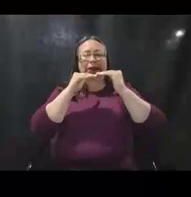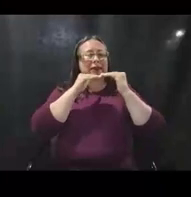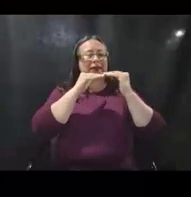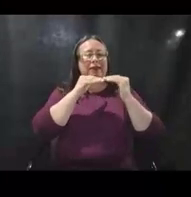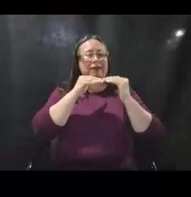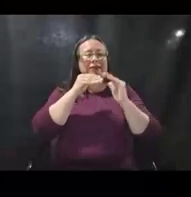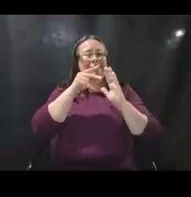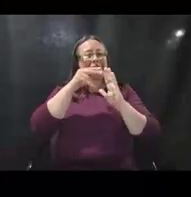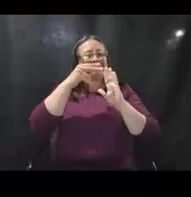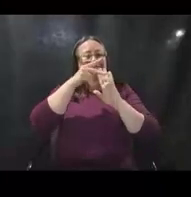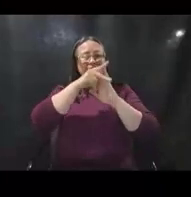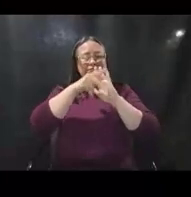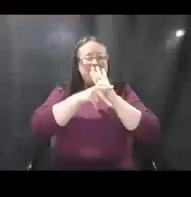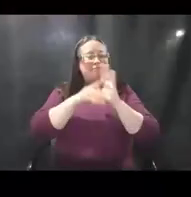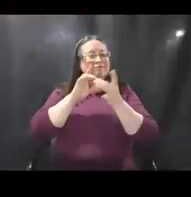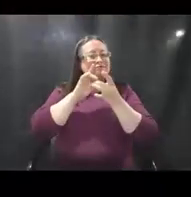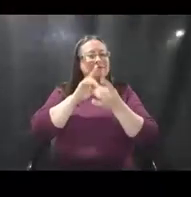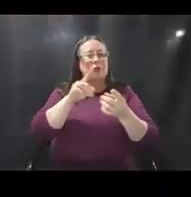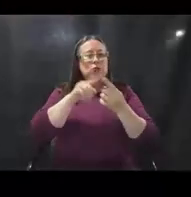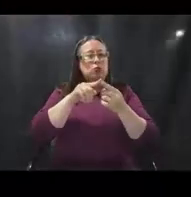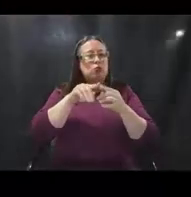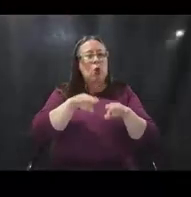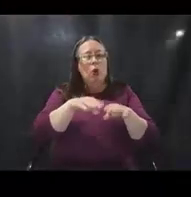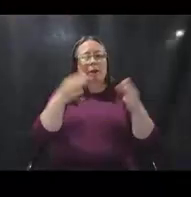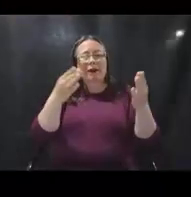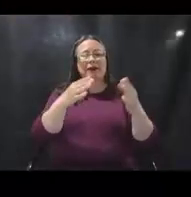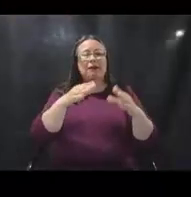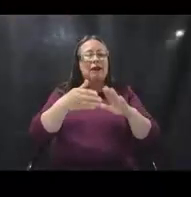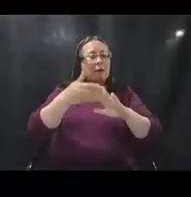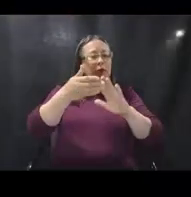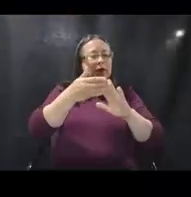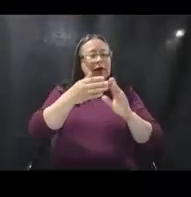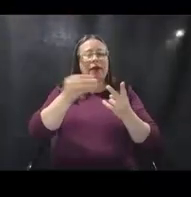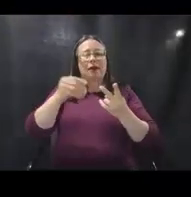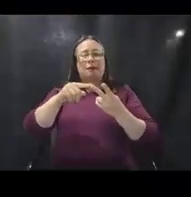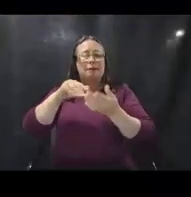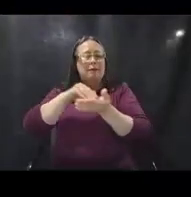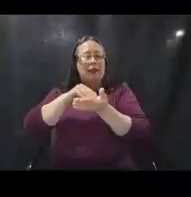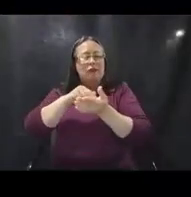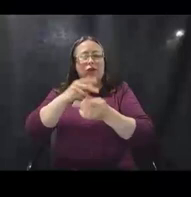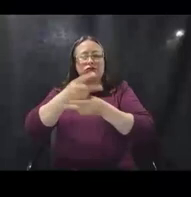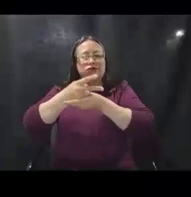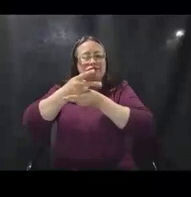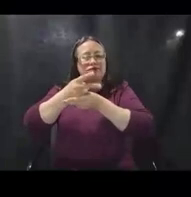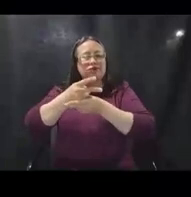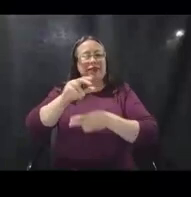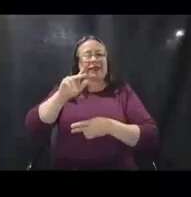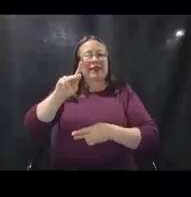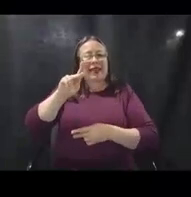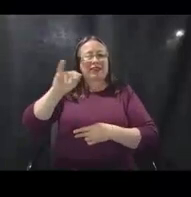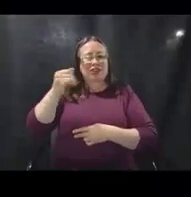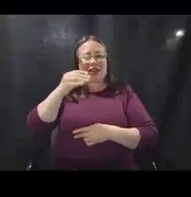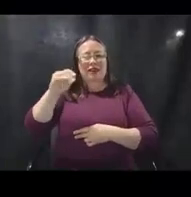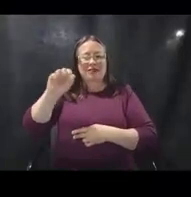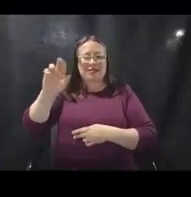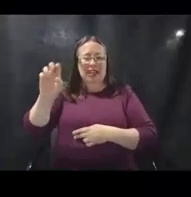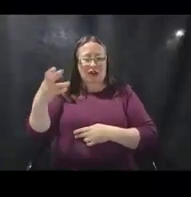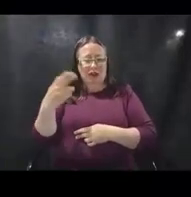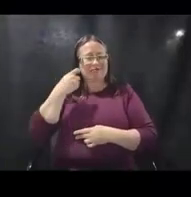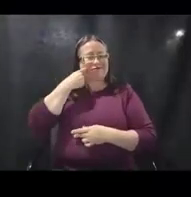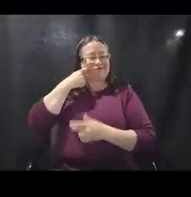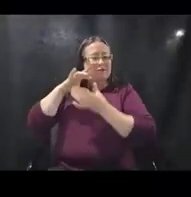of both the opening and operating policy and the medical care policy that KJ and Sarah presented on a few minutes ago.